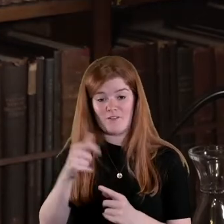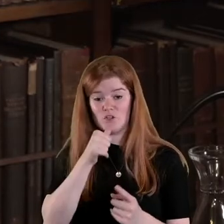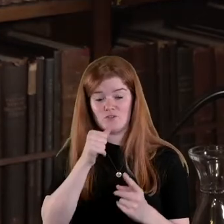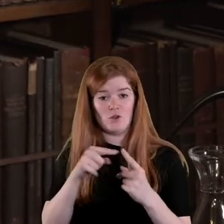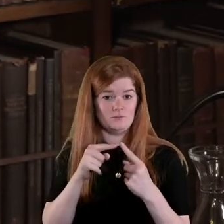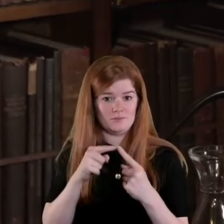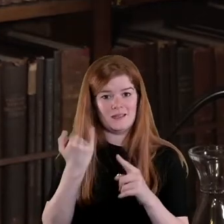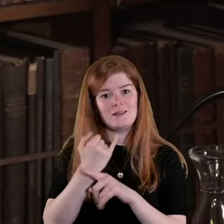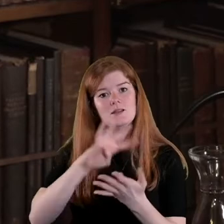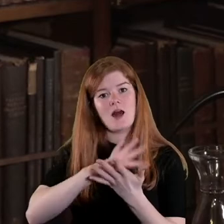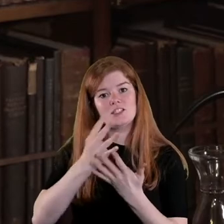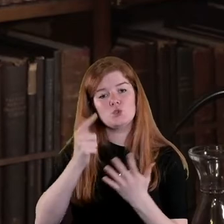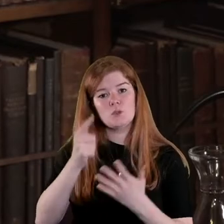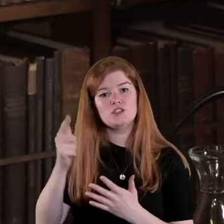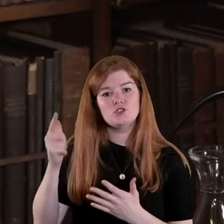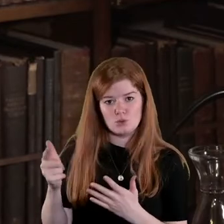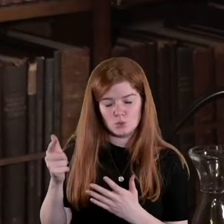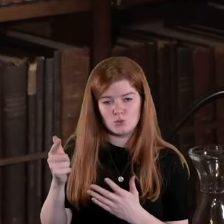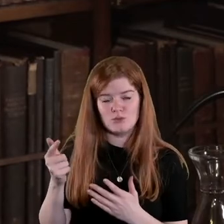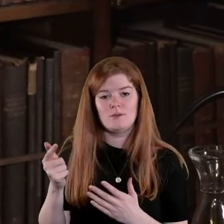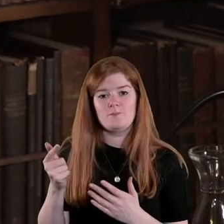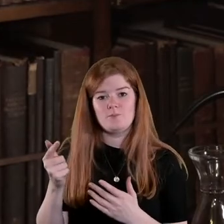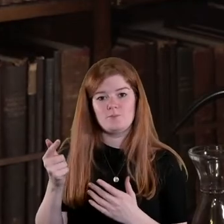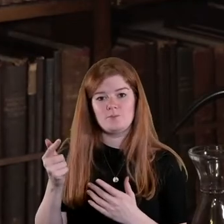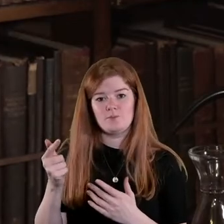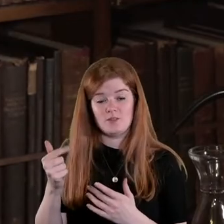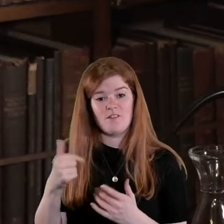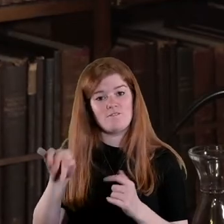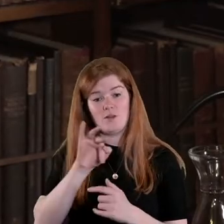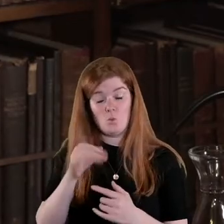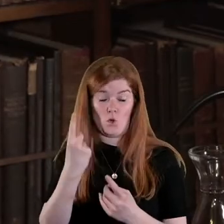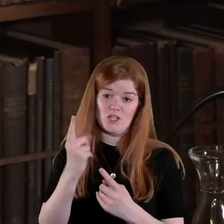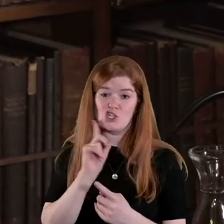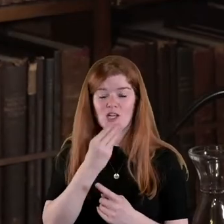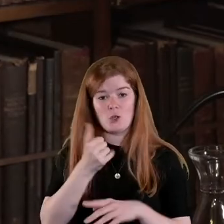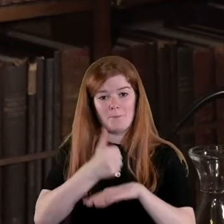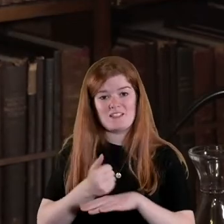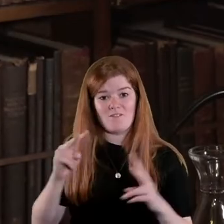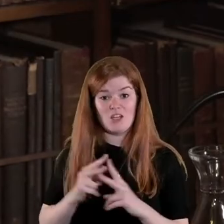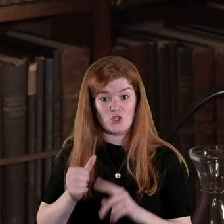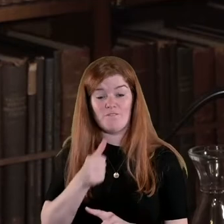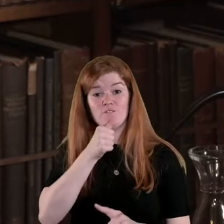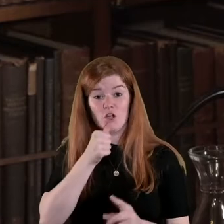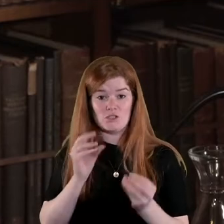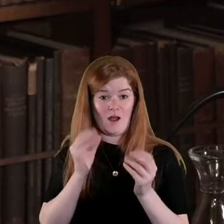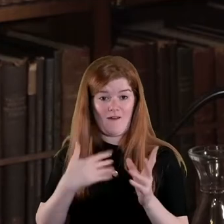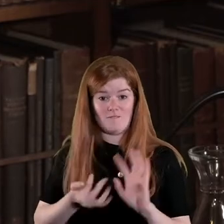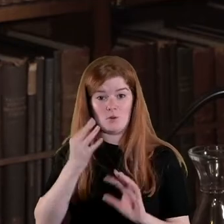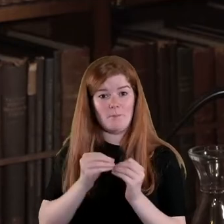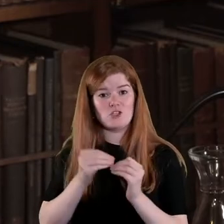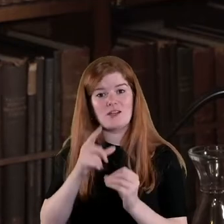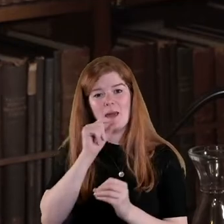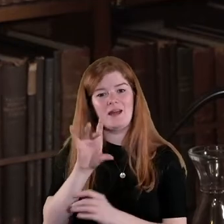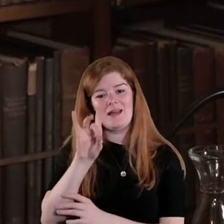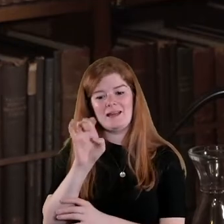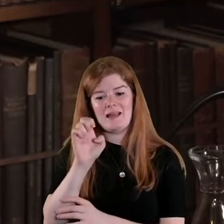of all in 1922 of what we call gender based violence the first being referred to as it is called the